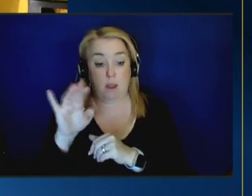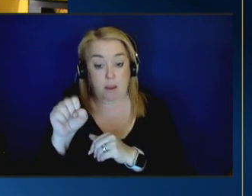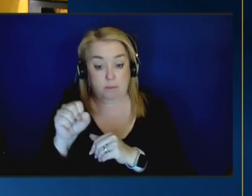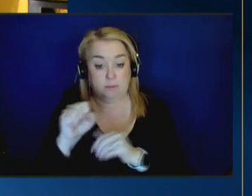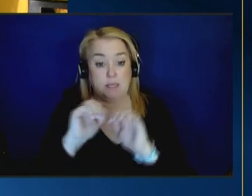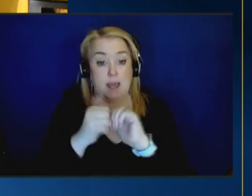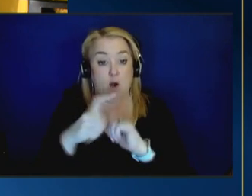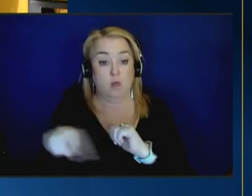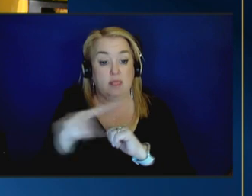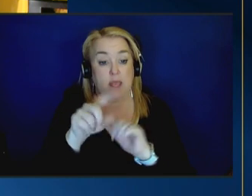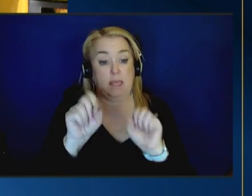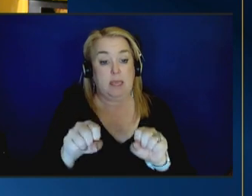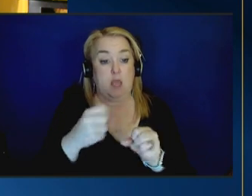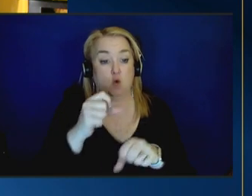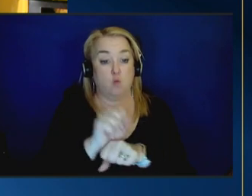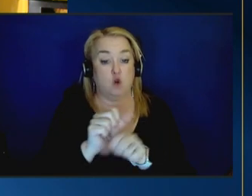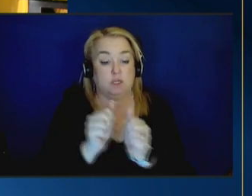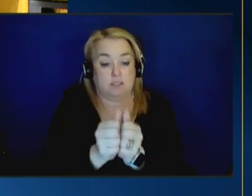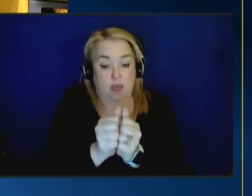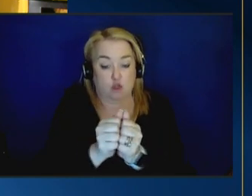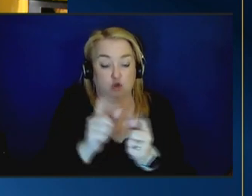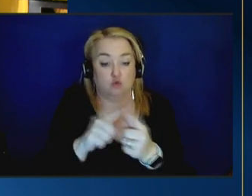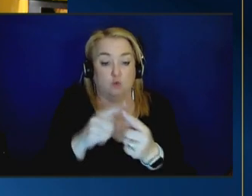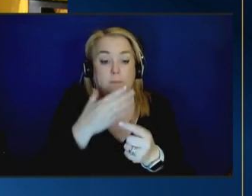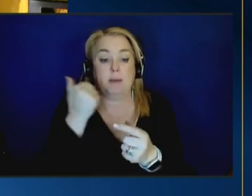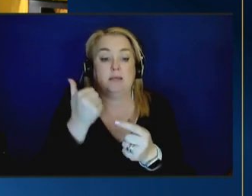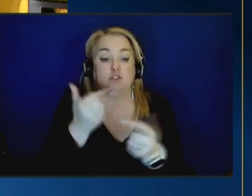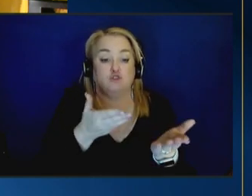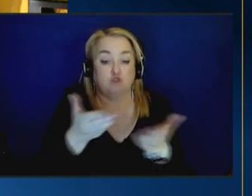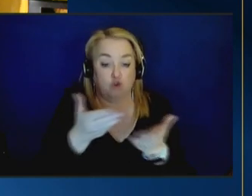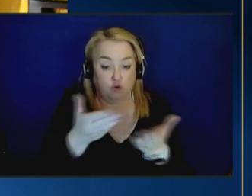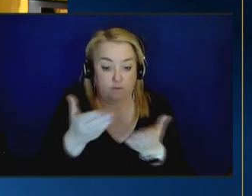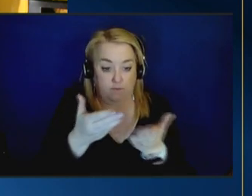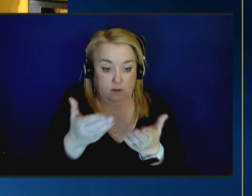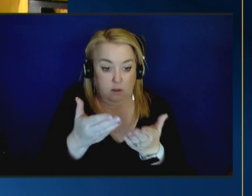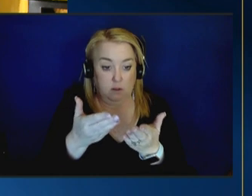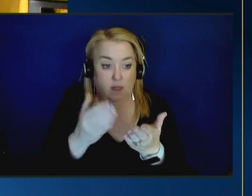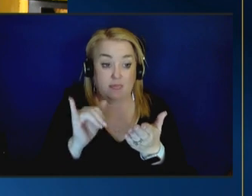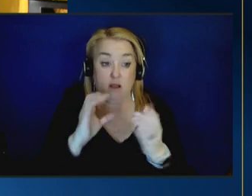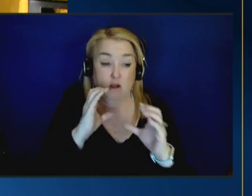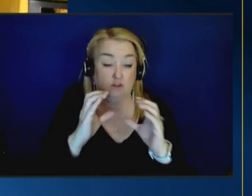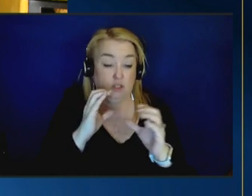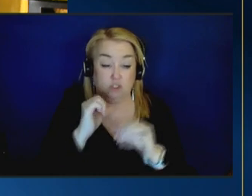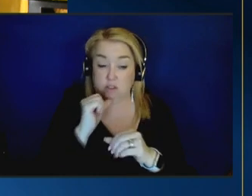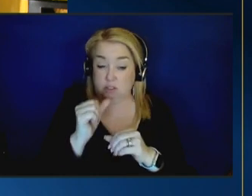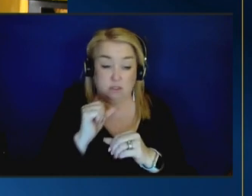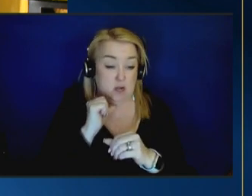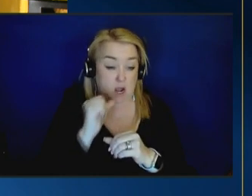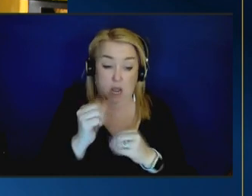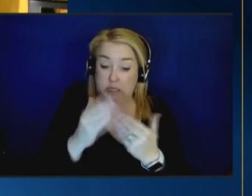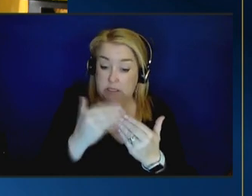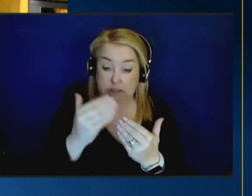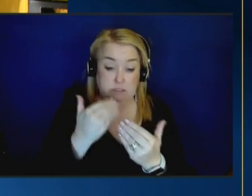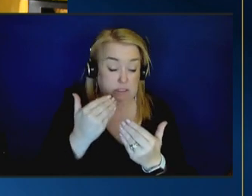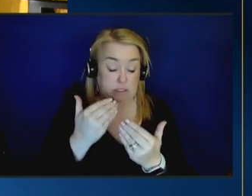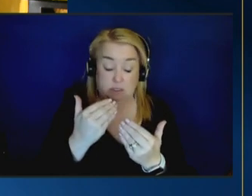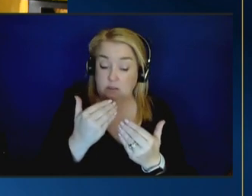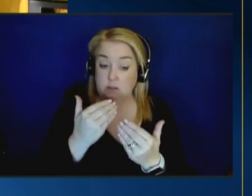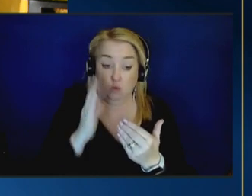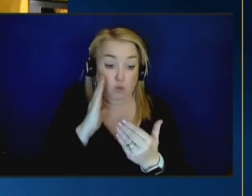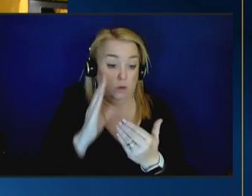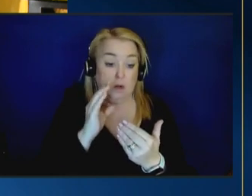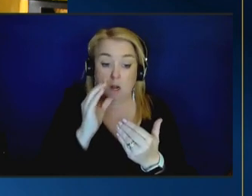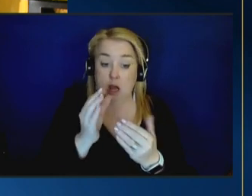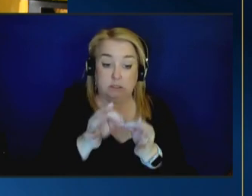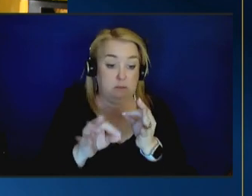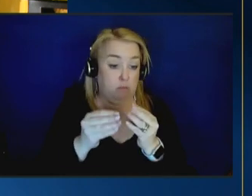to best serve tribal children and families those conversations haven't always been easy and they have a long way to go but i think they're really important and